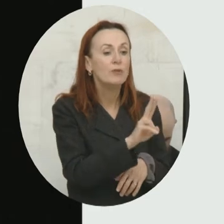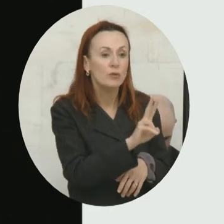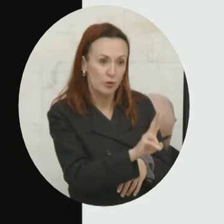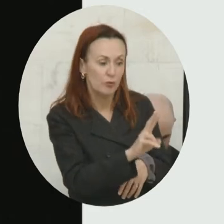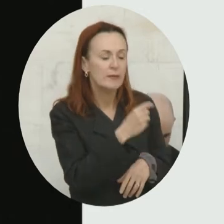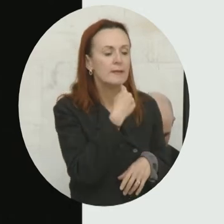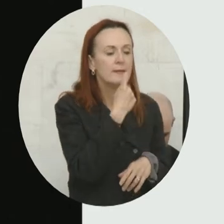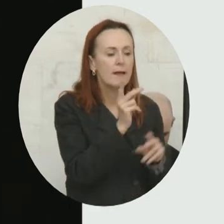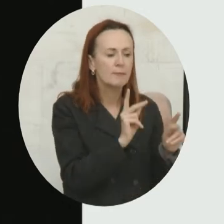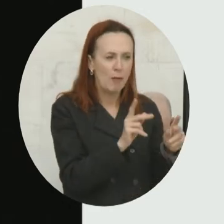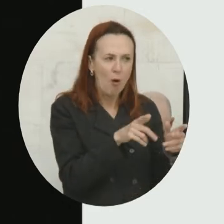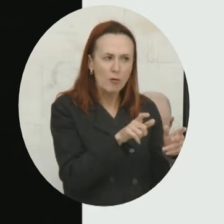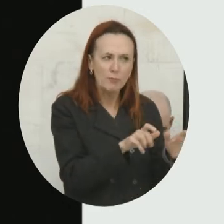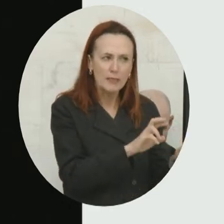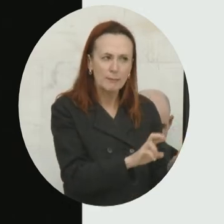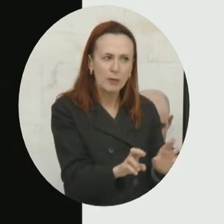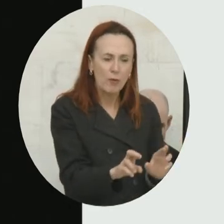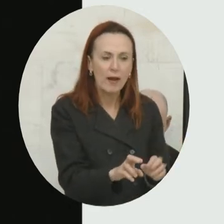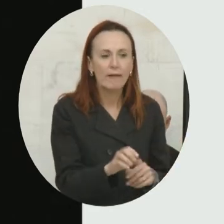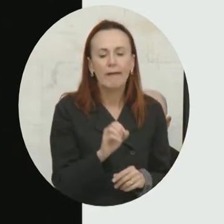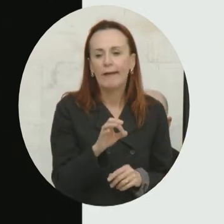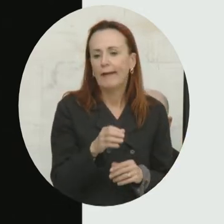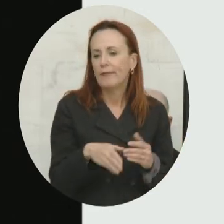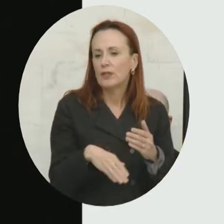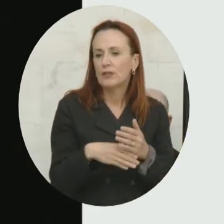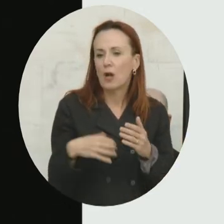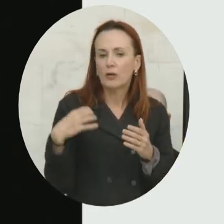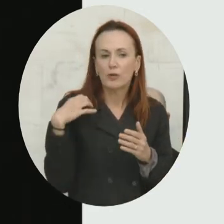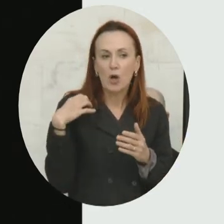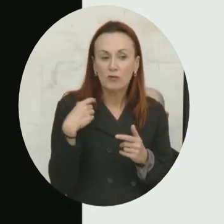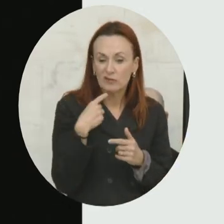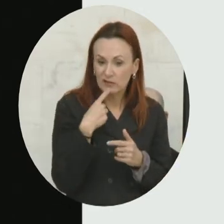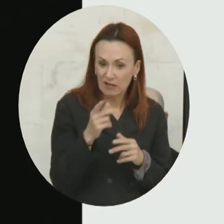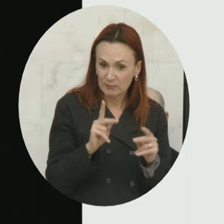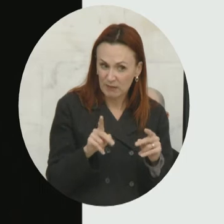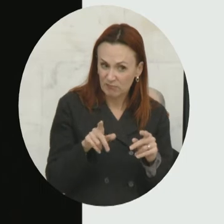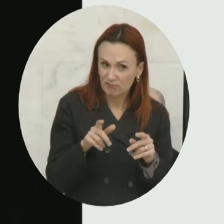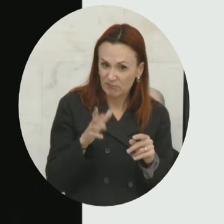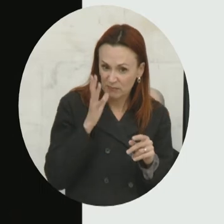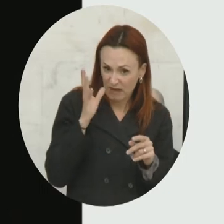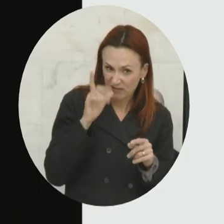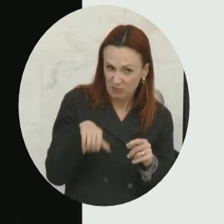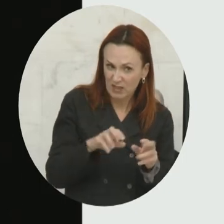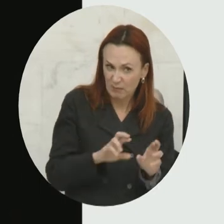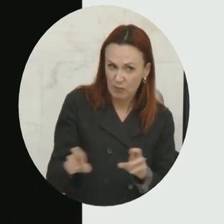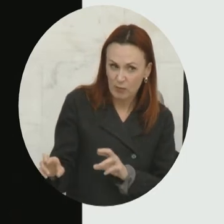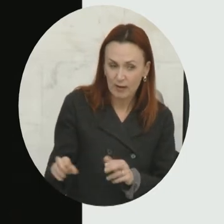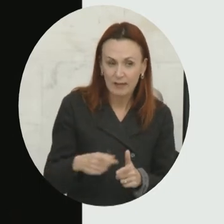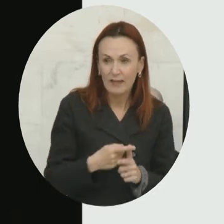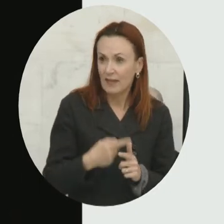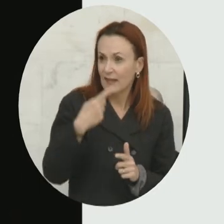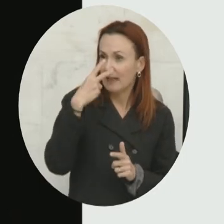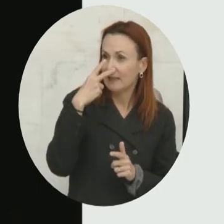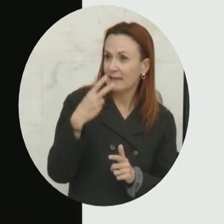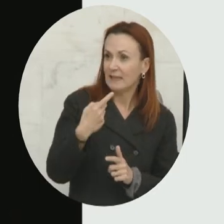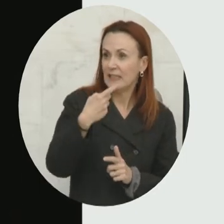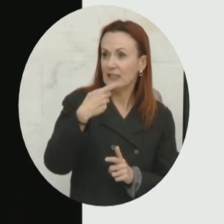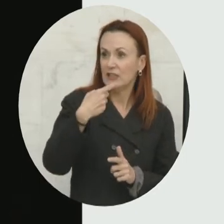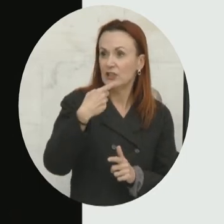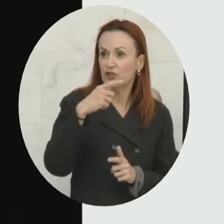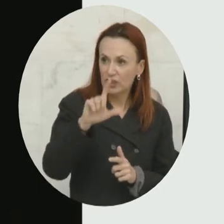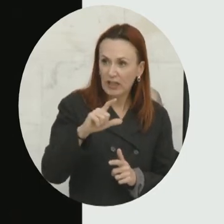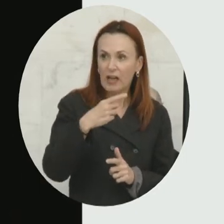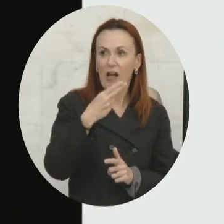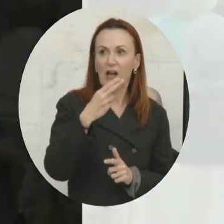basketball coach of the Bayview YMCA tells the parents, need to get ready, right? And they see GL Hodge on the corner telling them to get